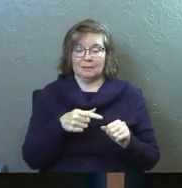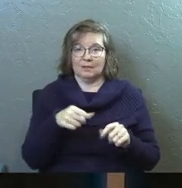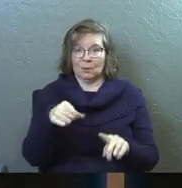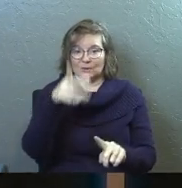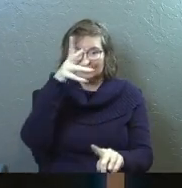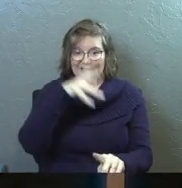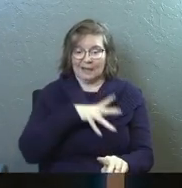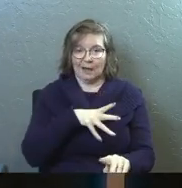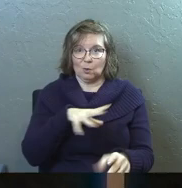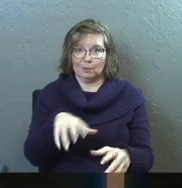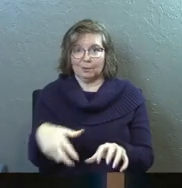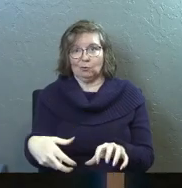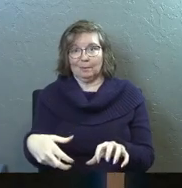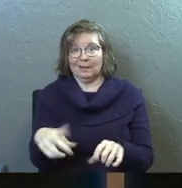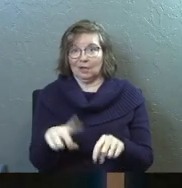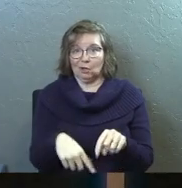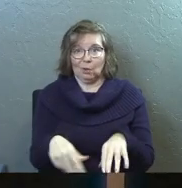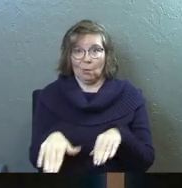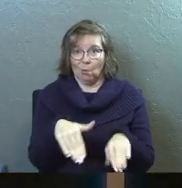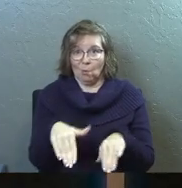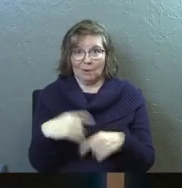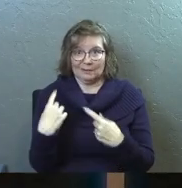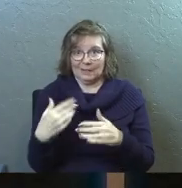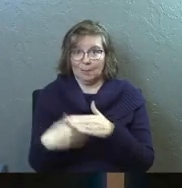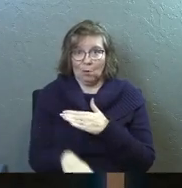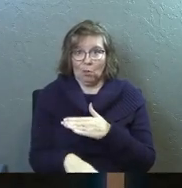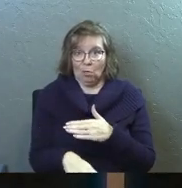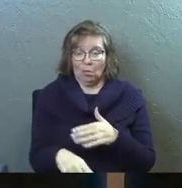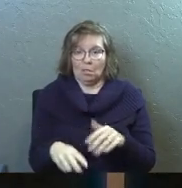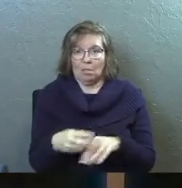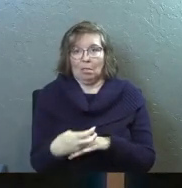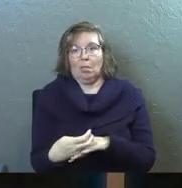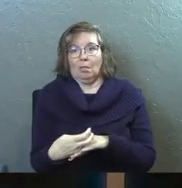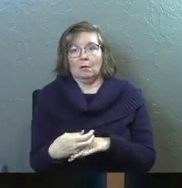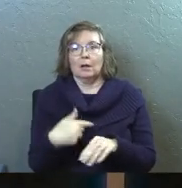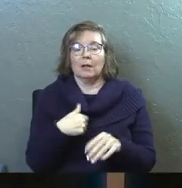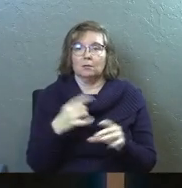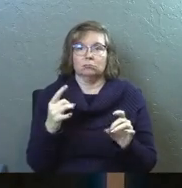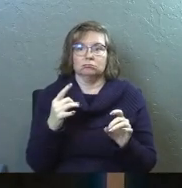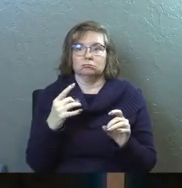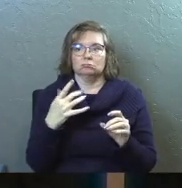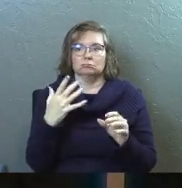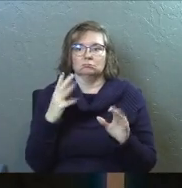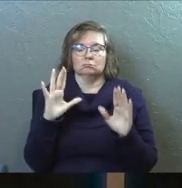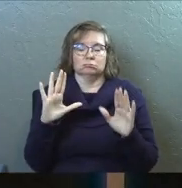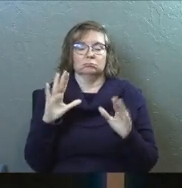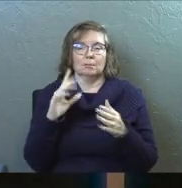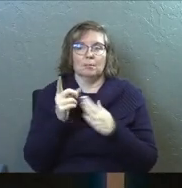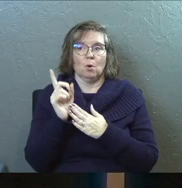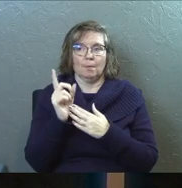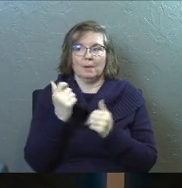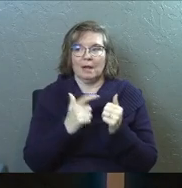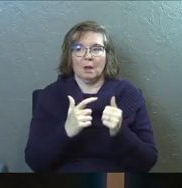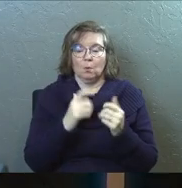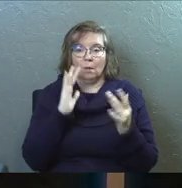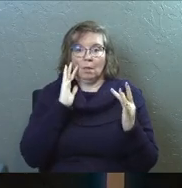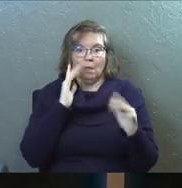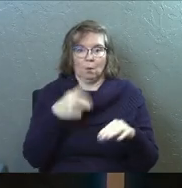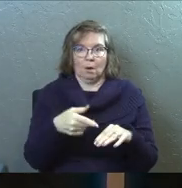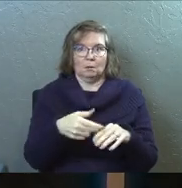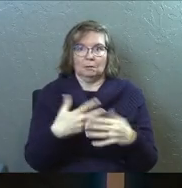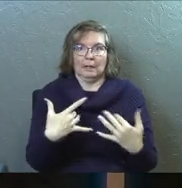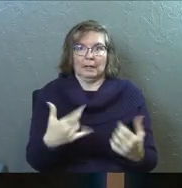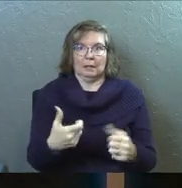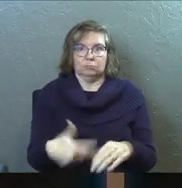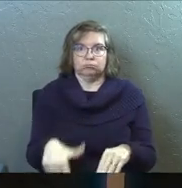this guy who'd been crippled since birth. And there's this incredible moment. Everybody's like, you know, freaking out